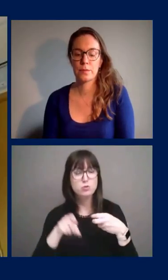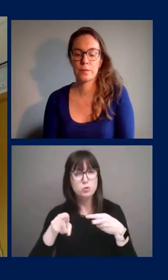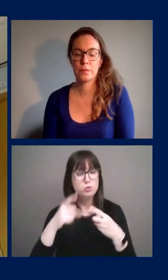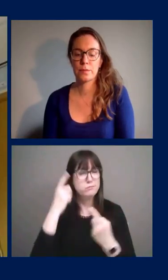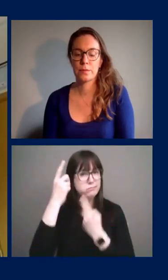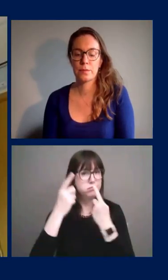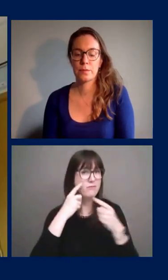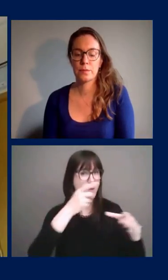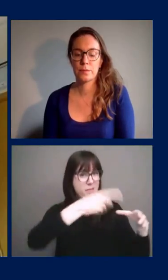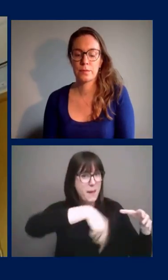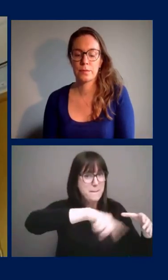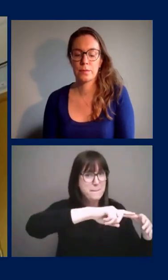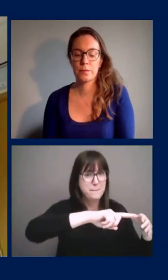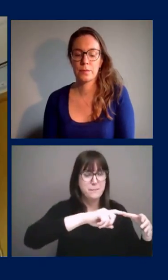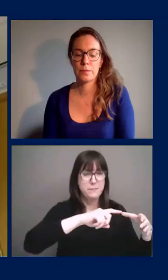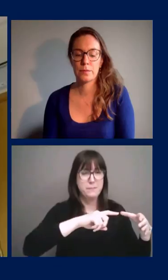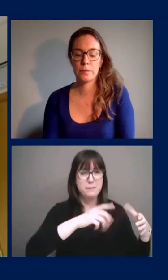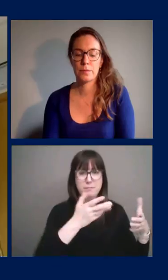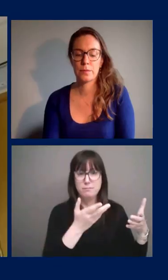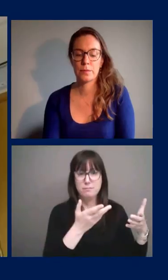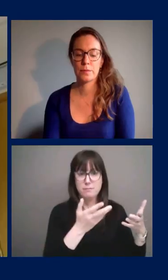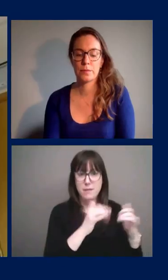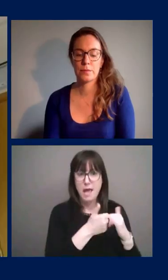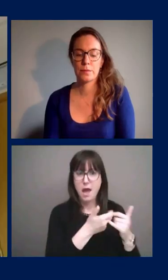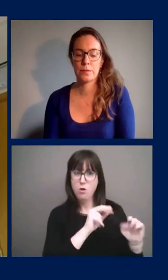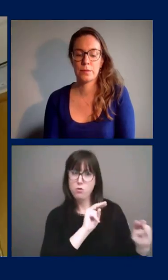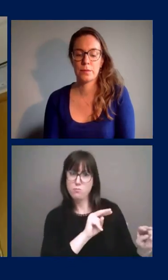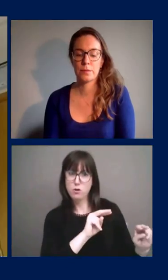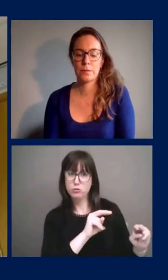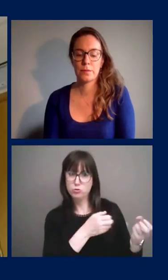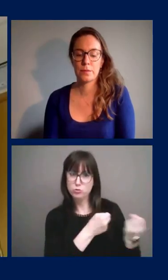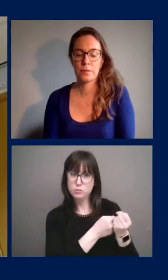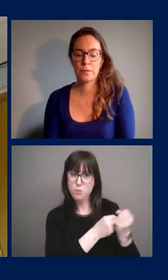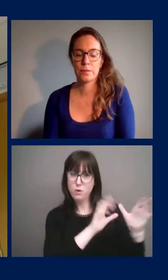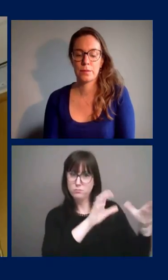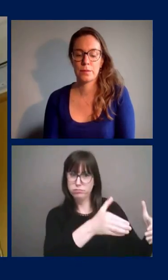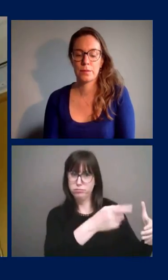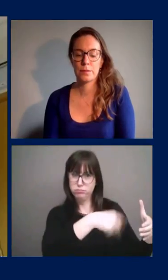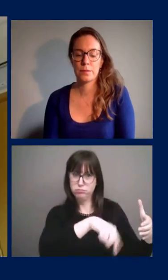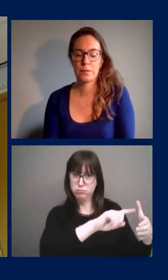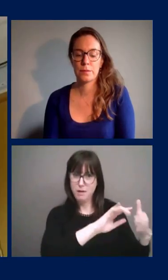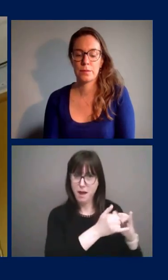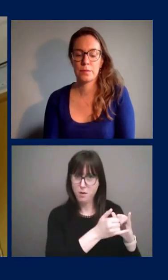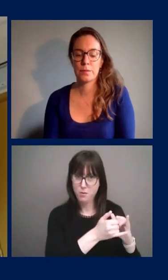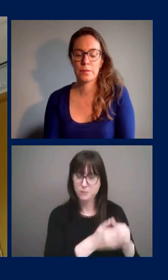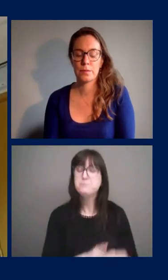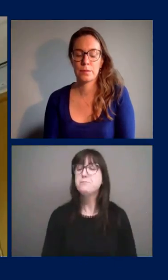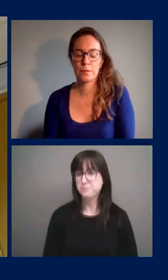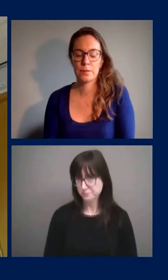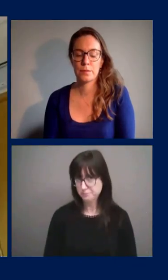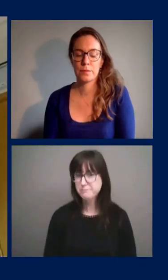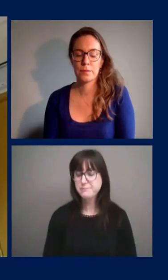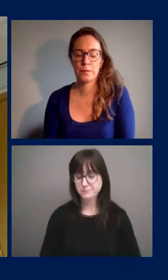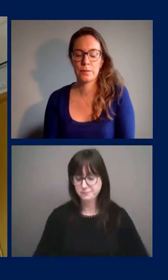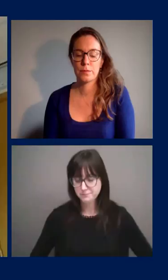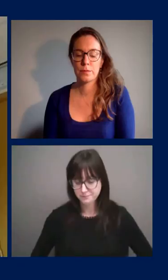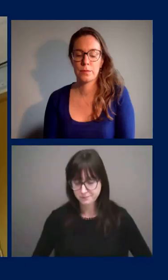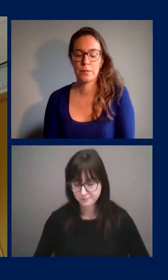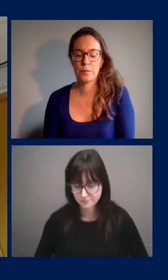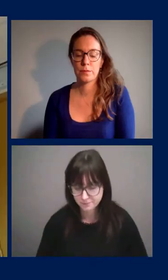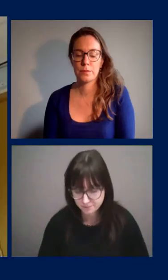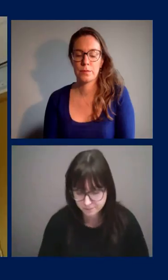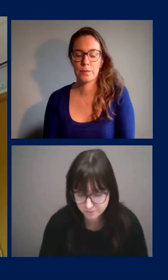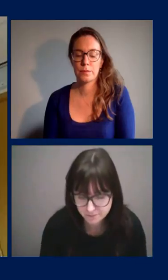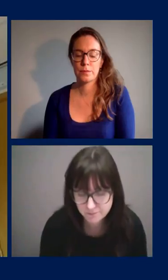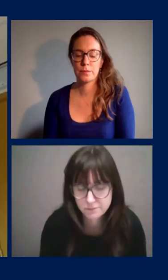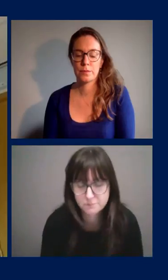these people with underlying conditions how are you going to monitor this group so a couple of things uh one is that